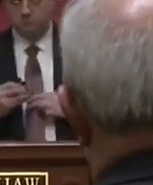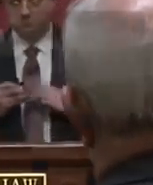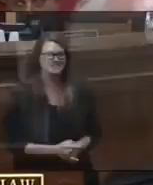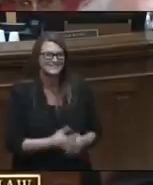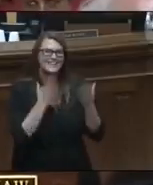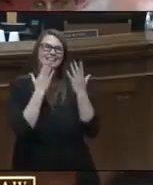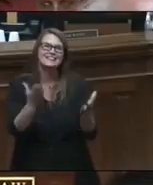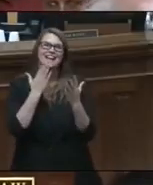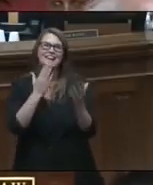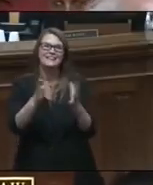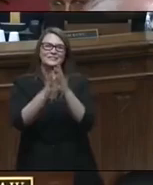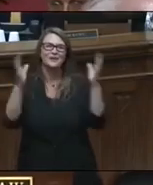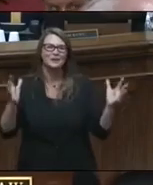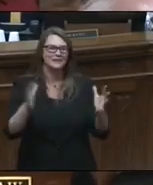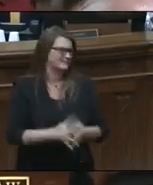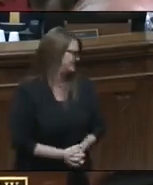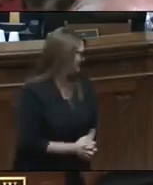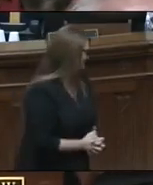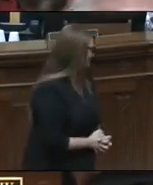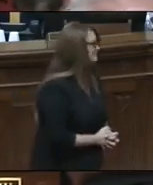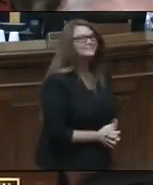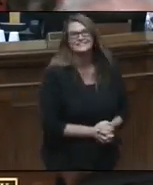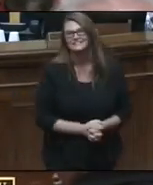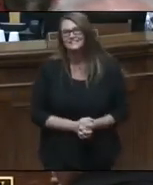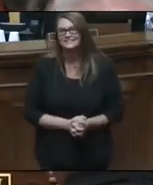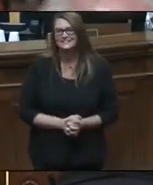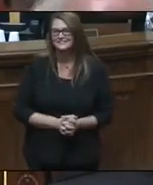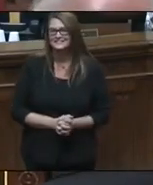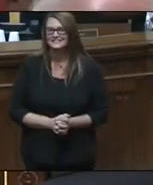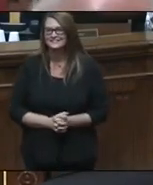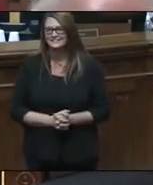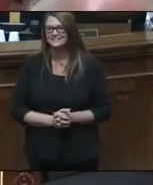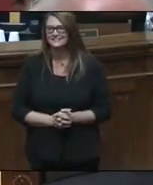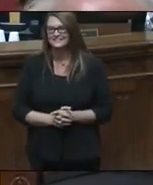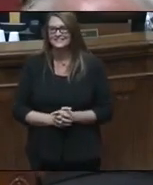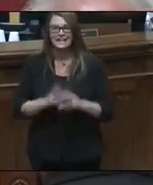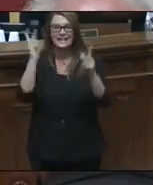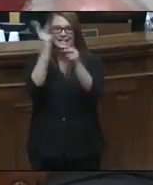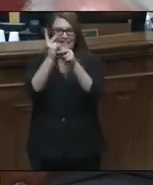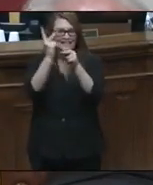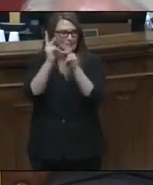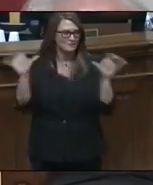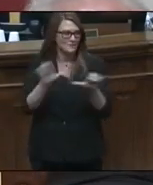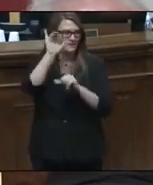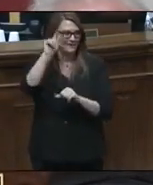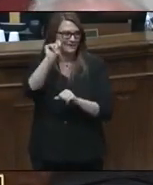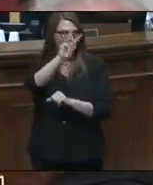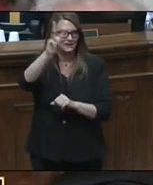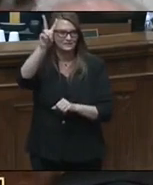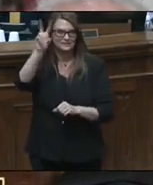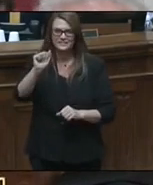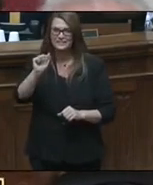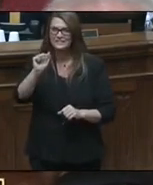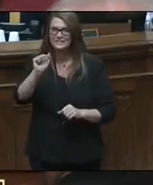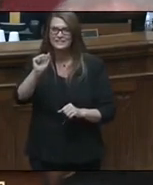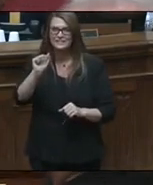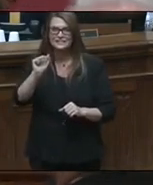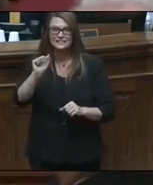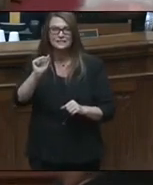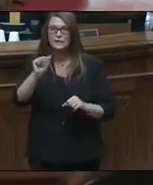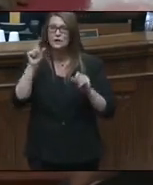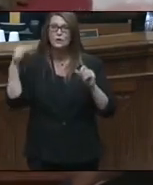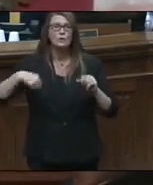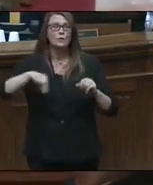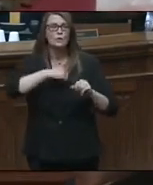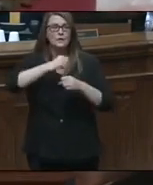Thank y'all so much in every way. Keep doing it, West Virginia. You can absolutely do